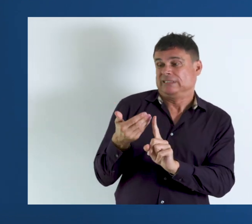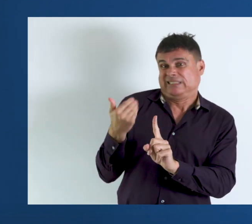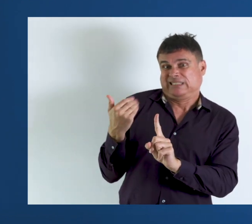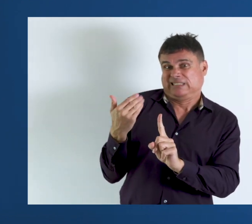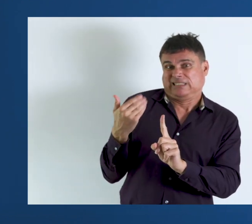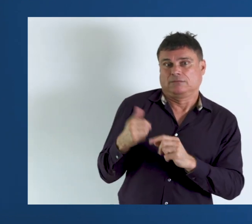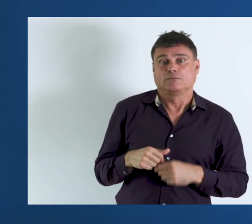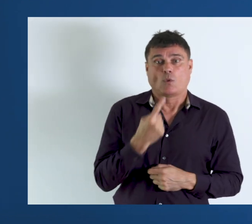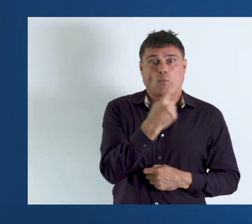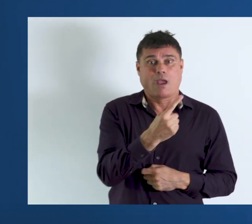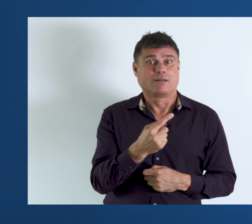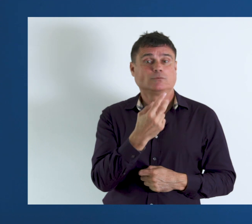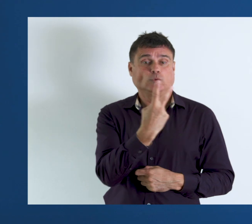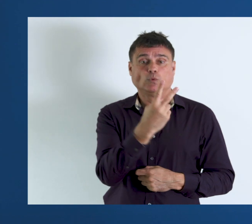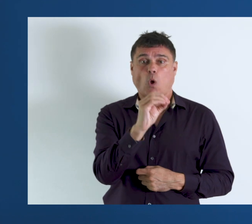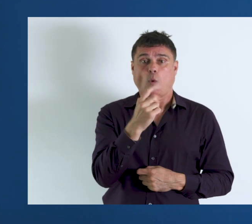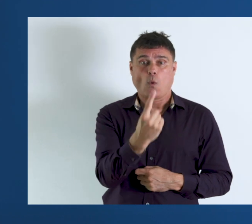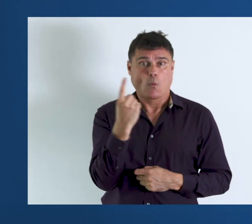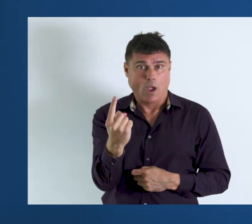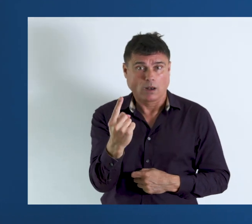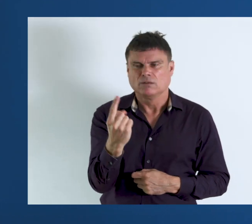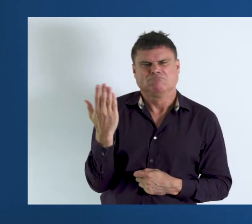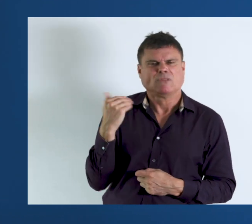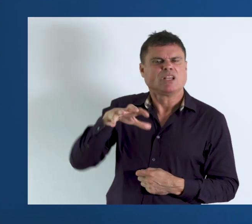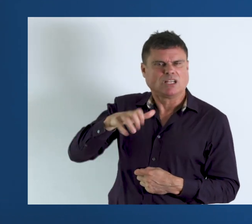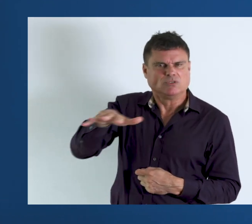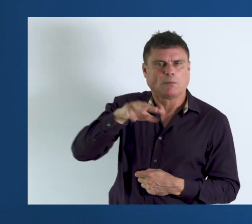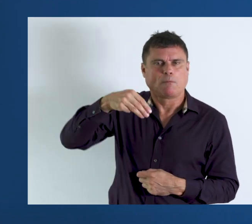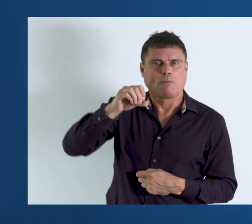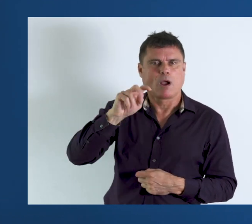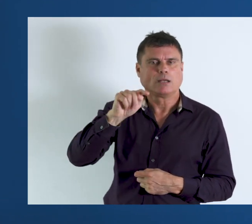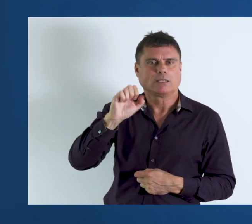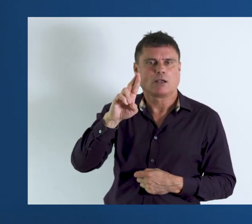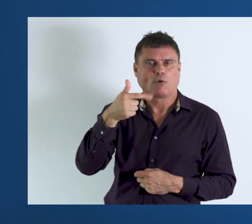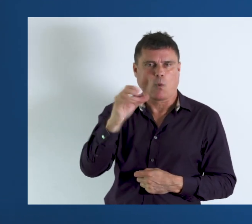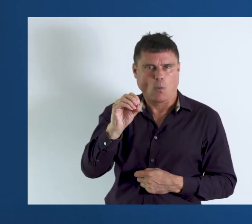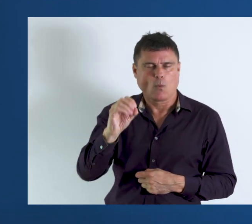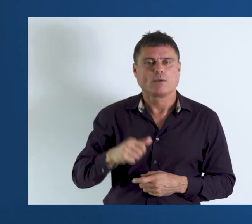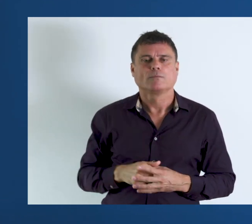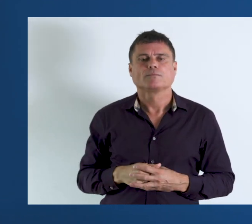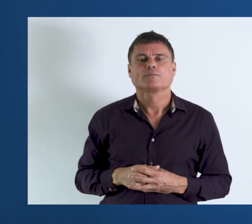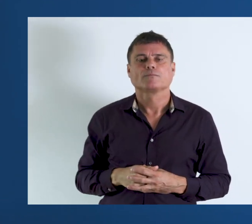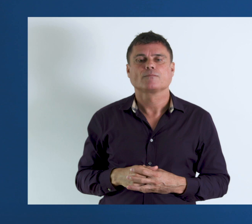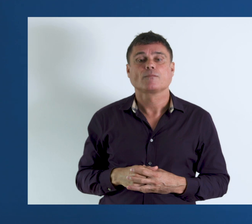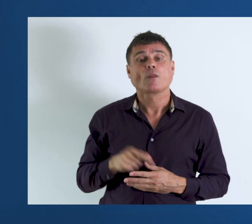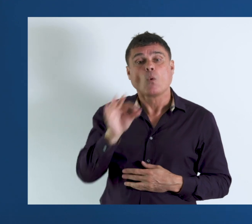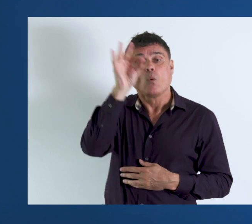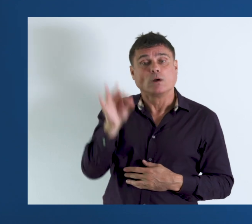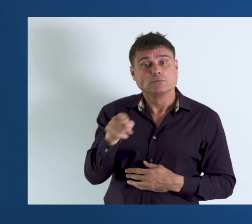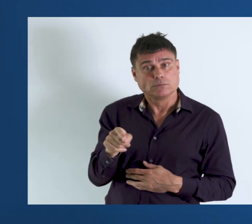example from the census that was conducted in Montenegro in 2011. The question reads,